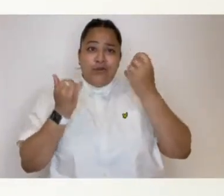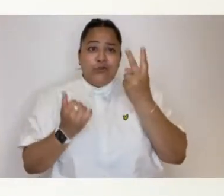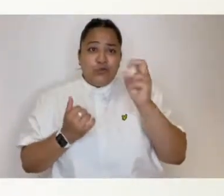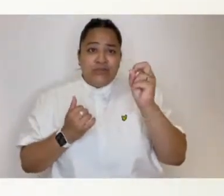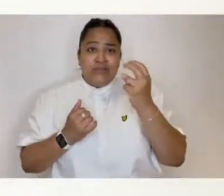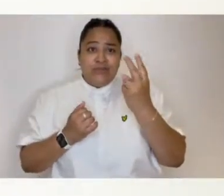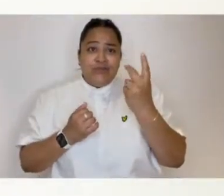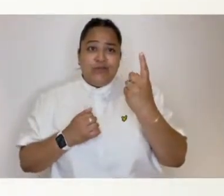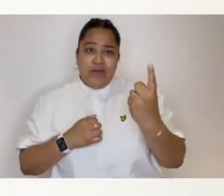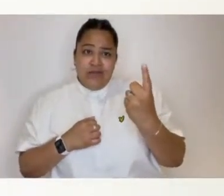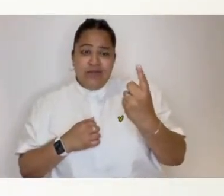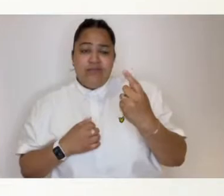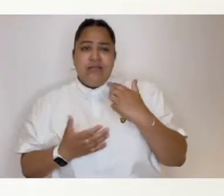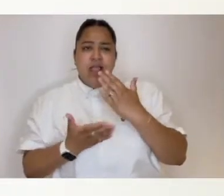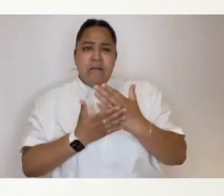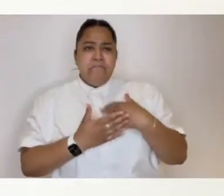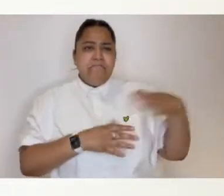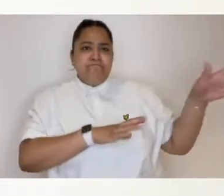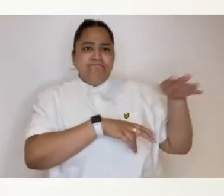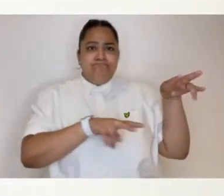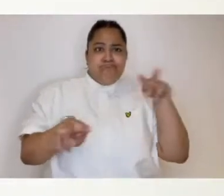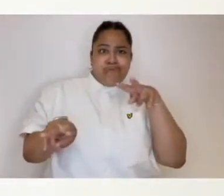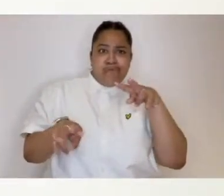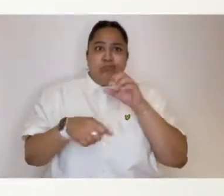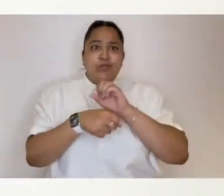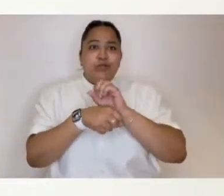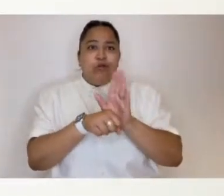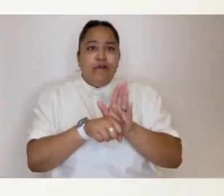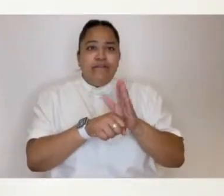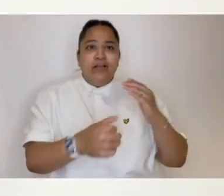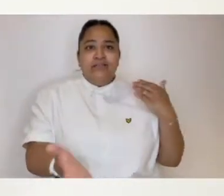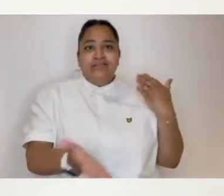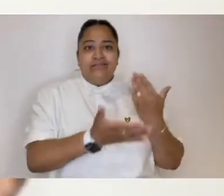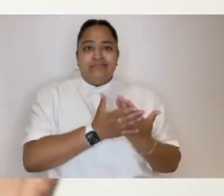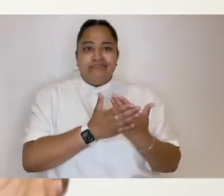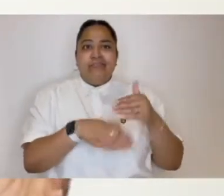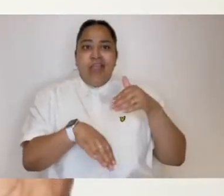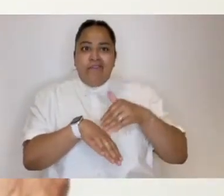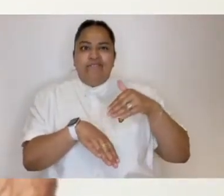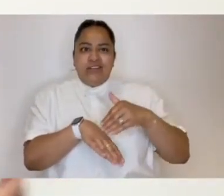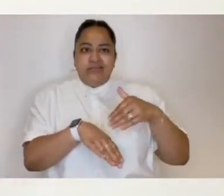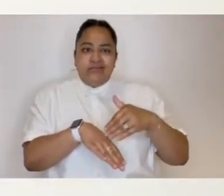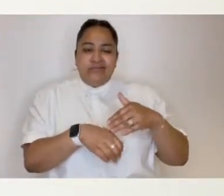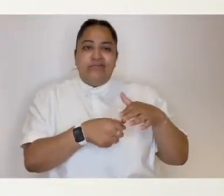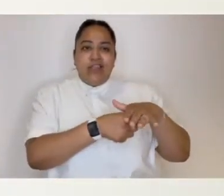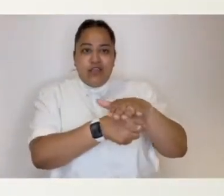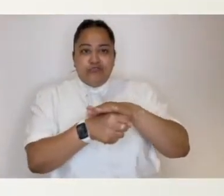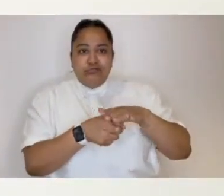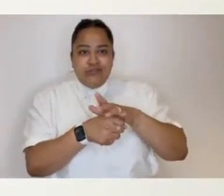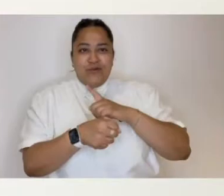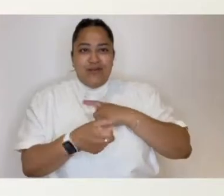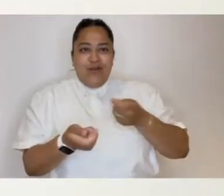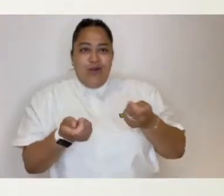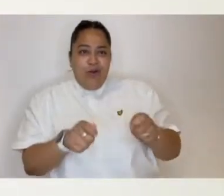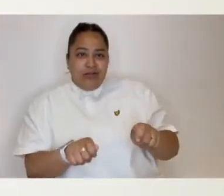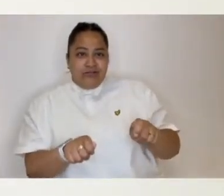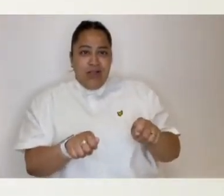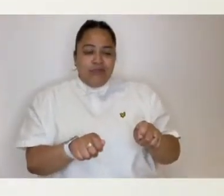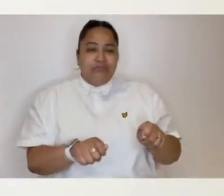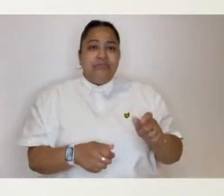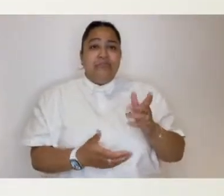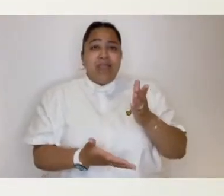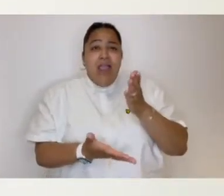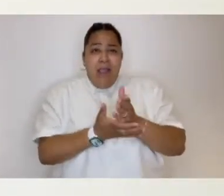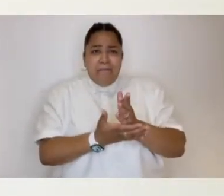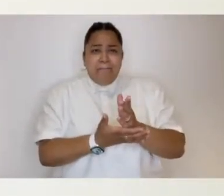We've seen that Covid has had an impact in our borough from the first lockdown until now and it's